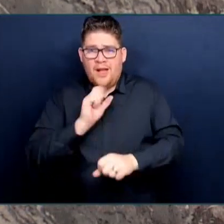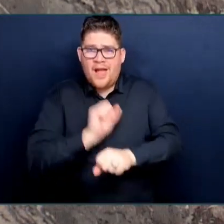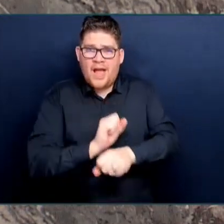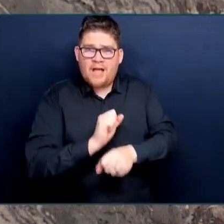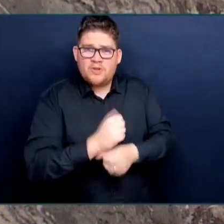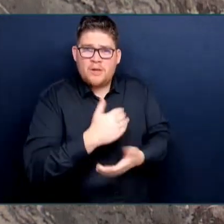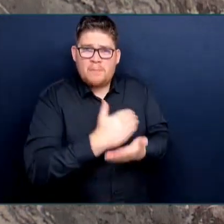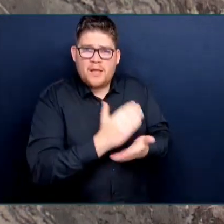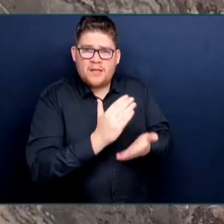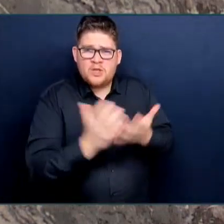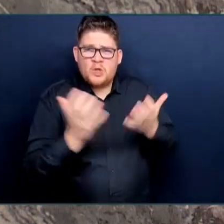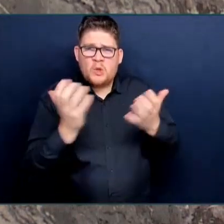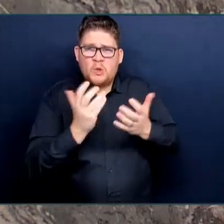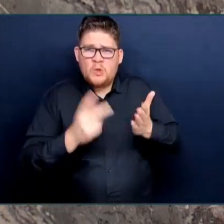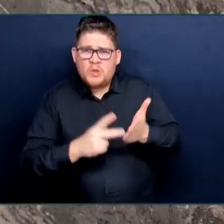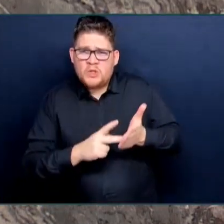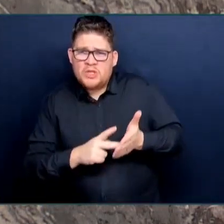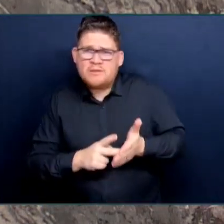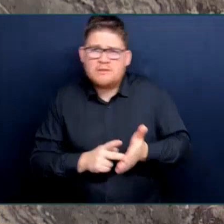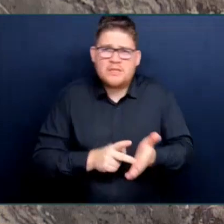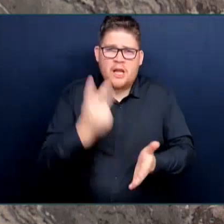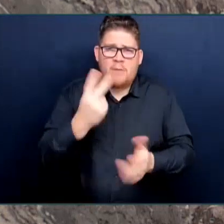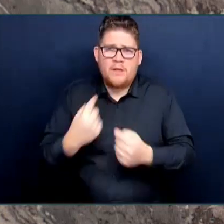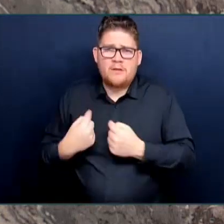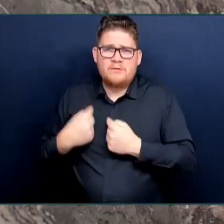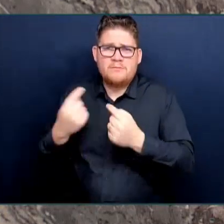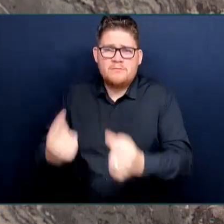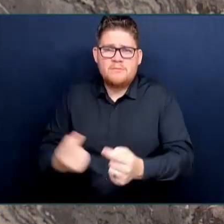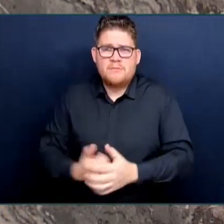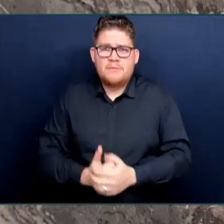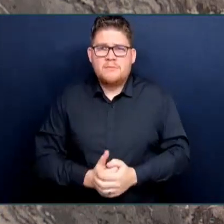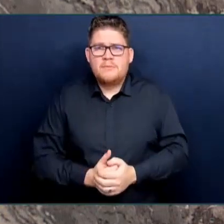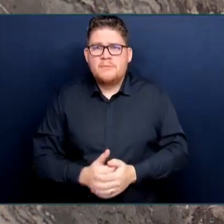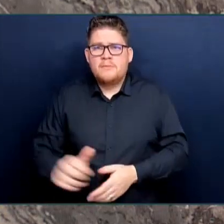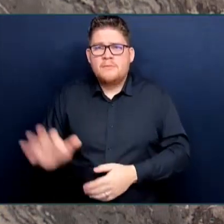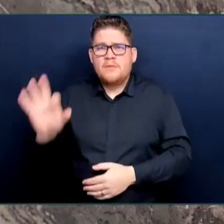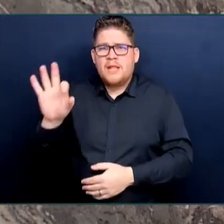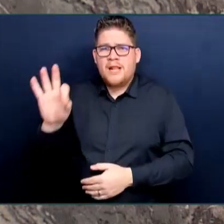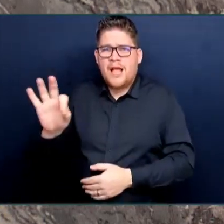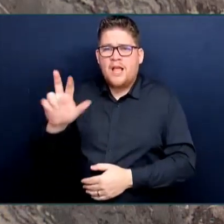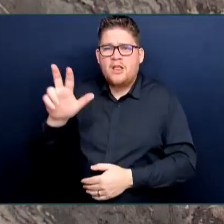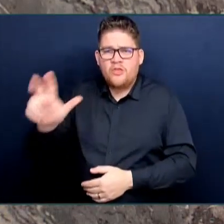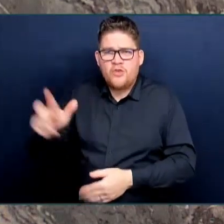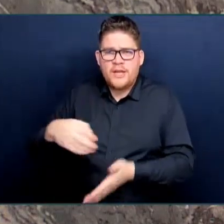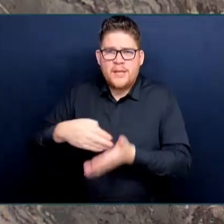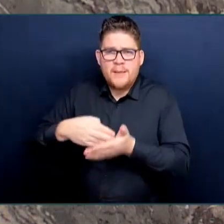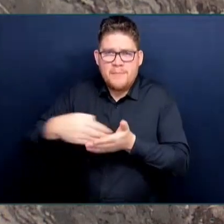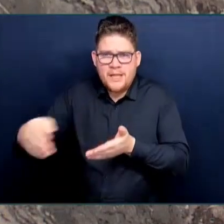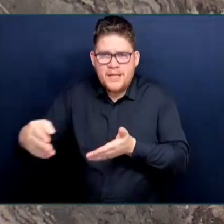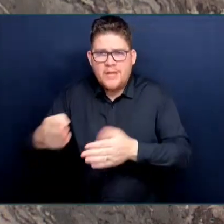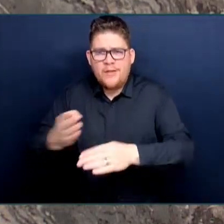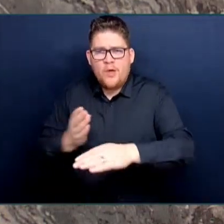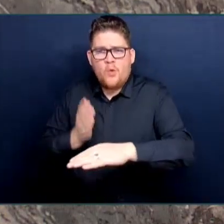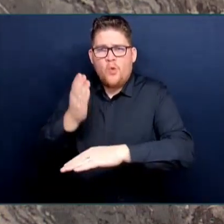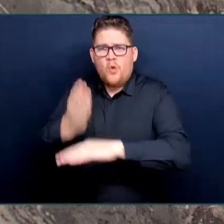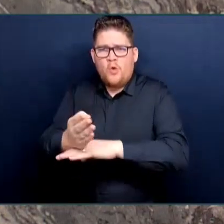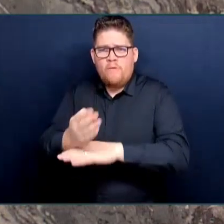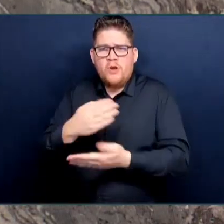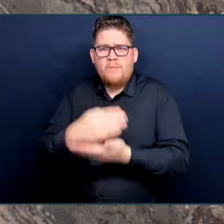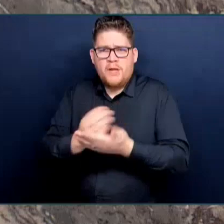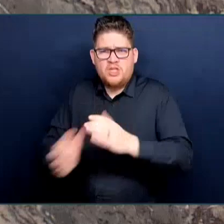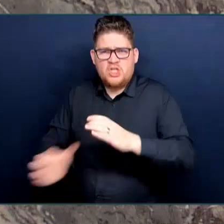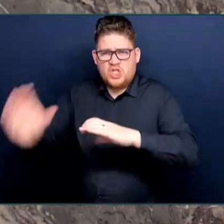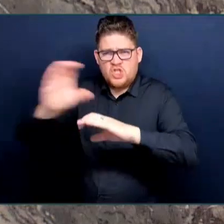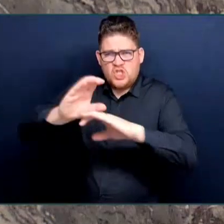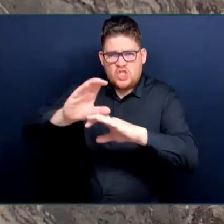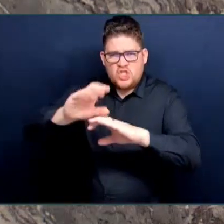$93 million over budget, and it is two years behind schedule. Mr. Speaker, they have not even broken ground and started construction on